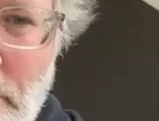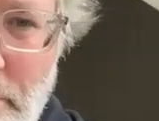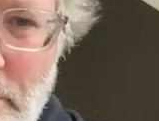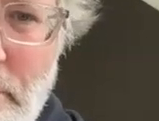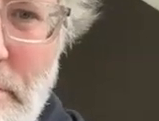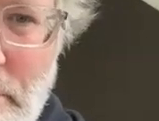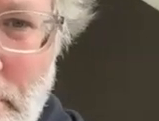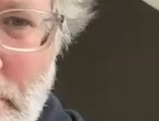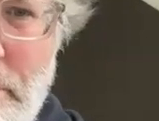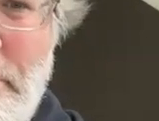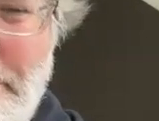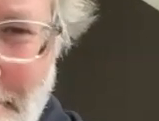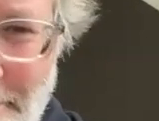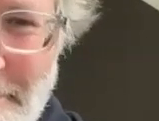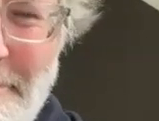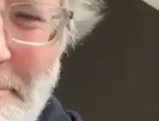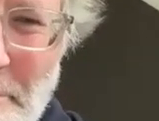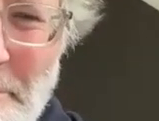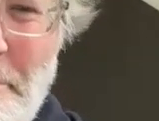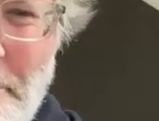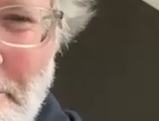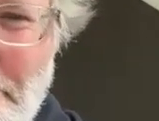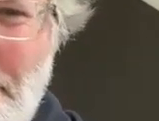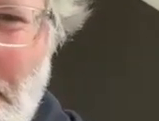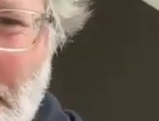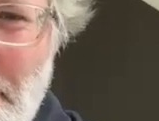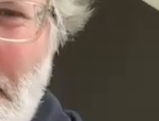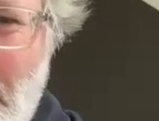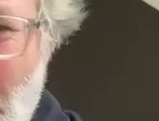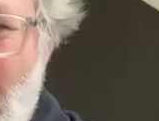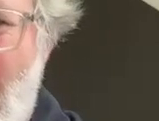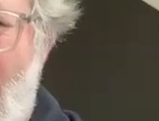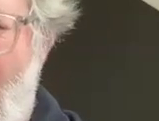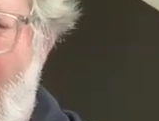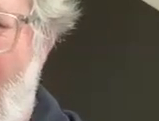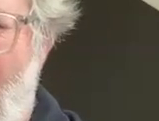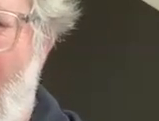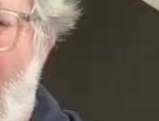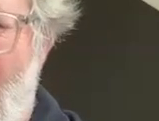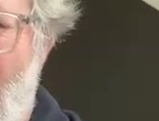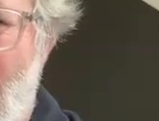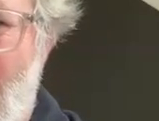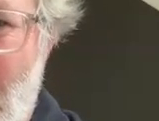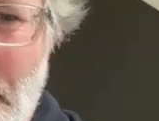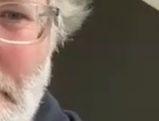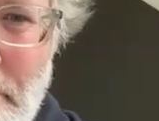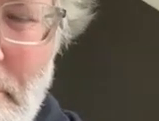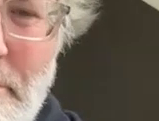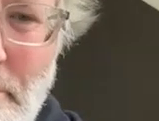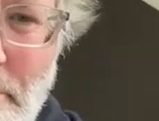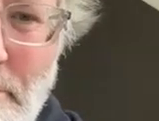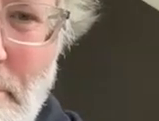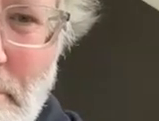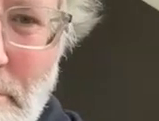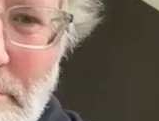fossil capitalism i'll just go ahead and say it pull out all my research words here my academic terms we're in a lifestyle